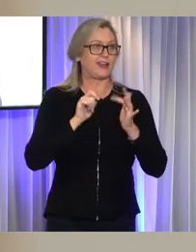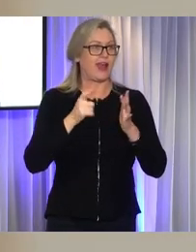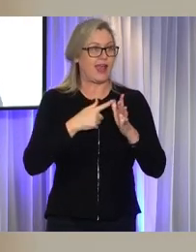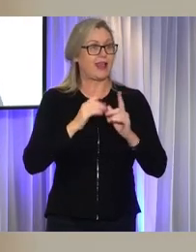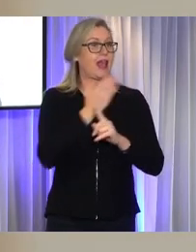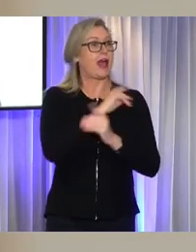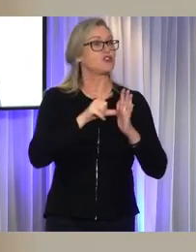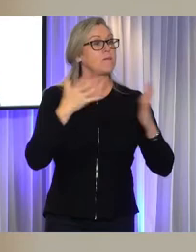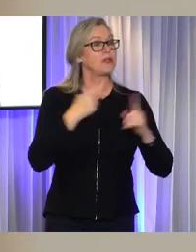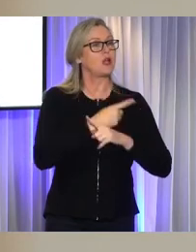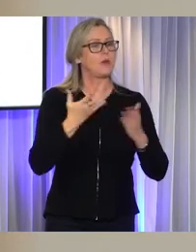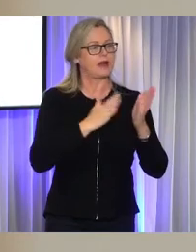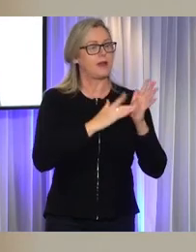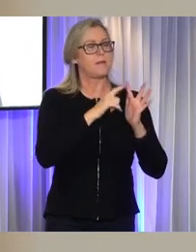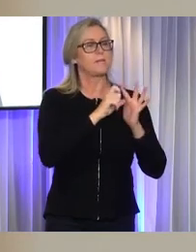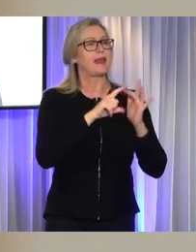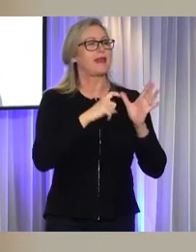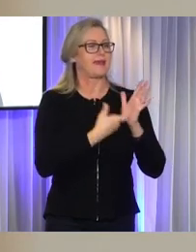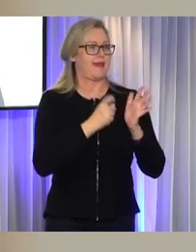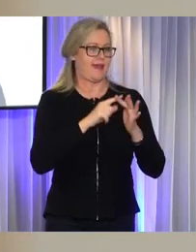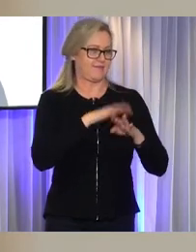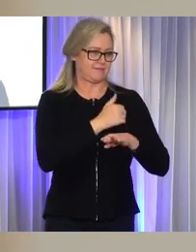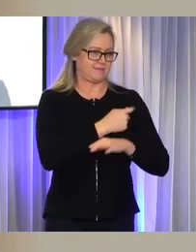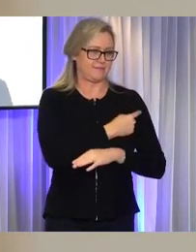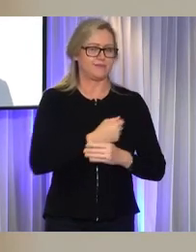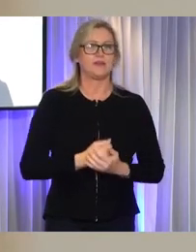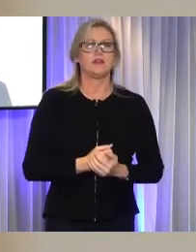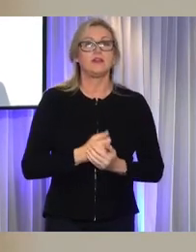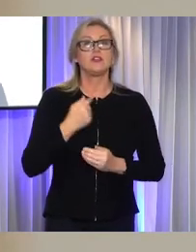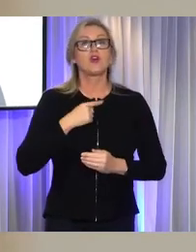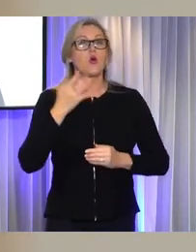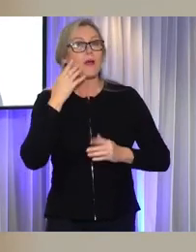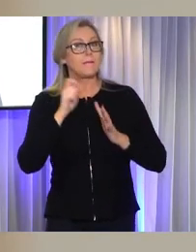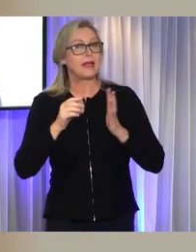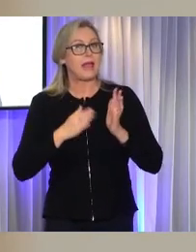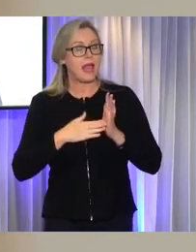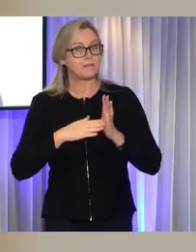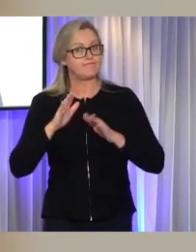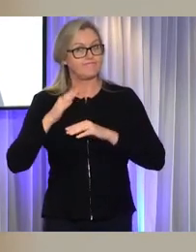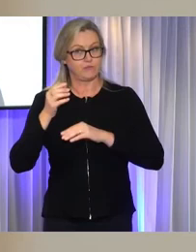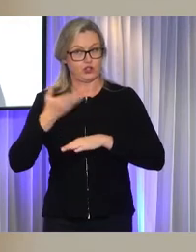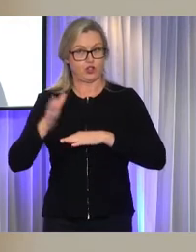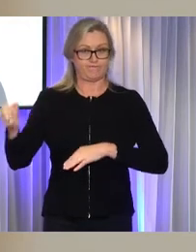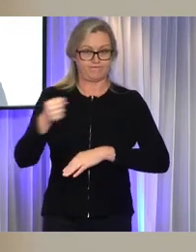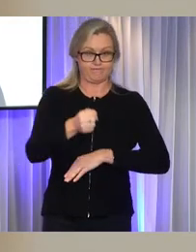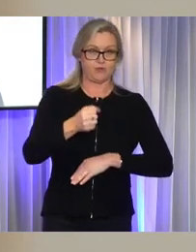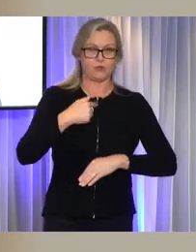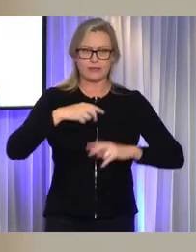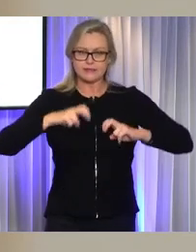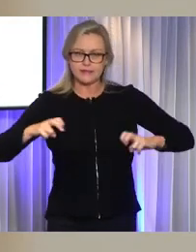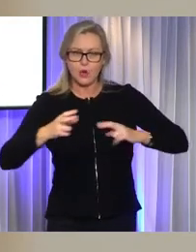One of the first things that the Albanese Labor Government did was to sit down with the states and the territories, their partners in what we do,